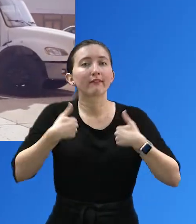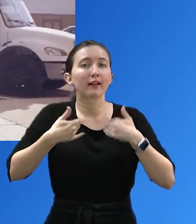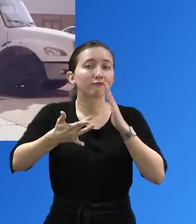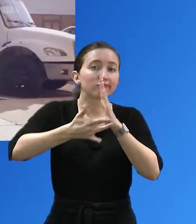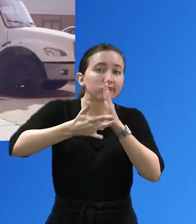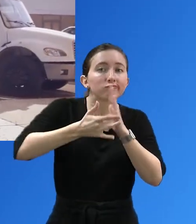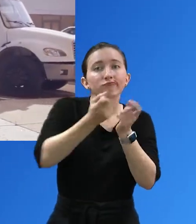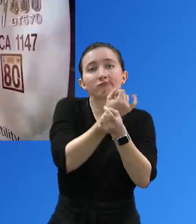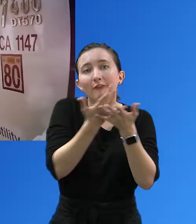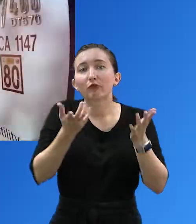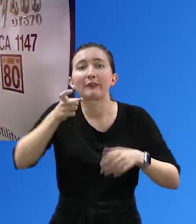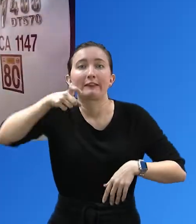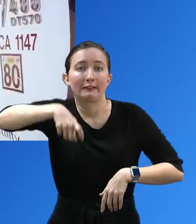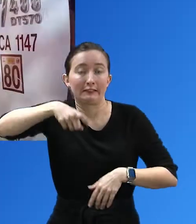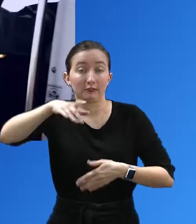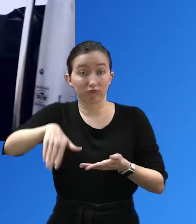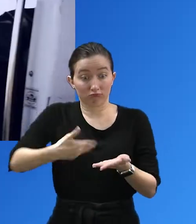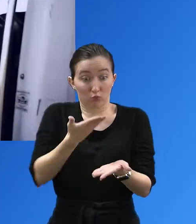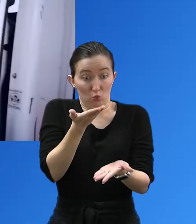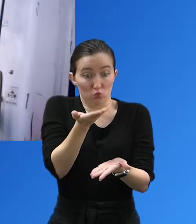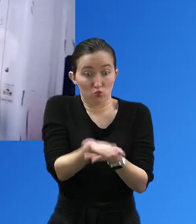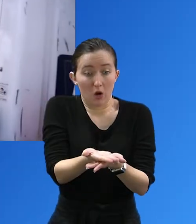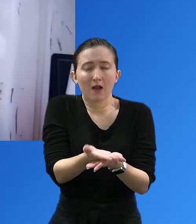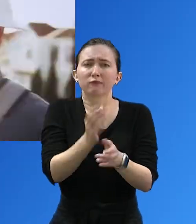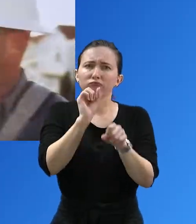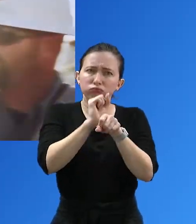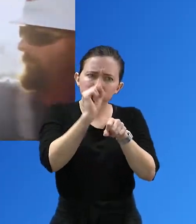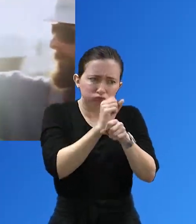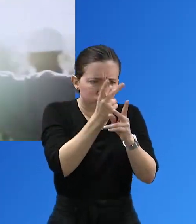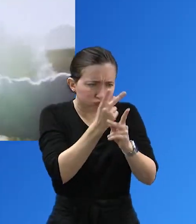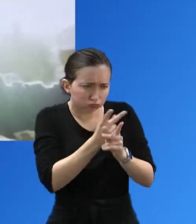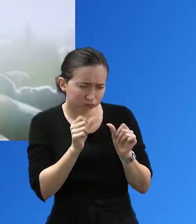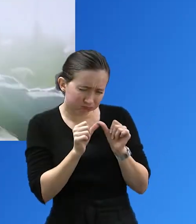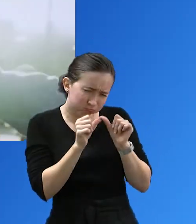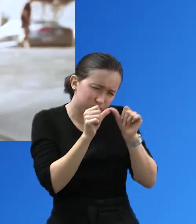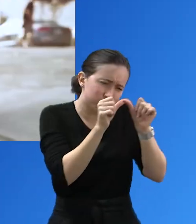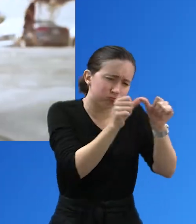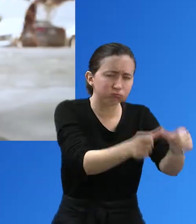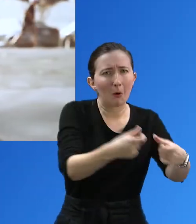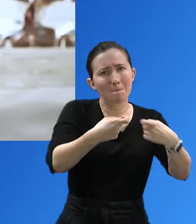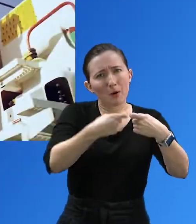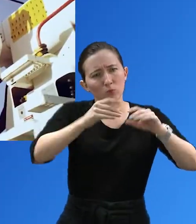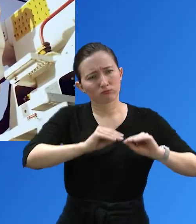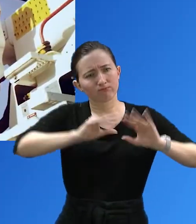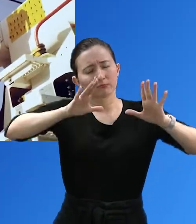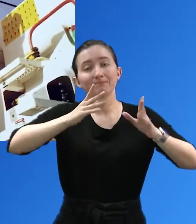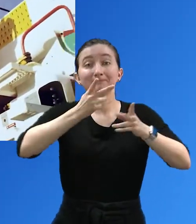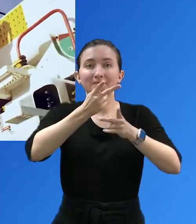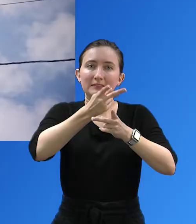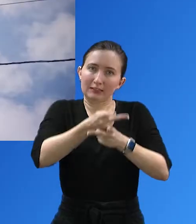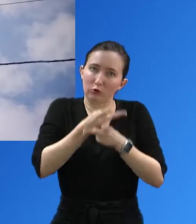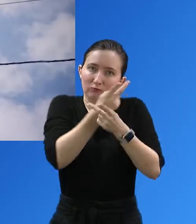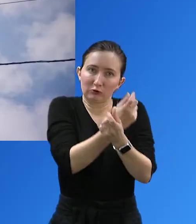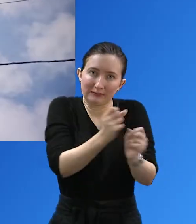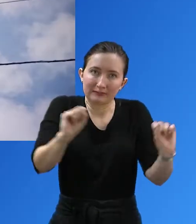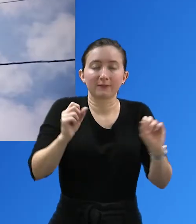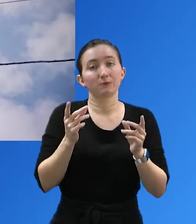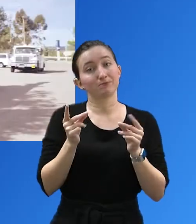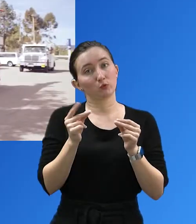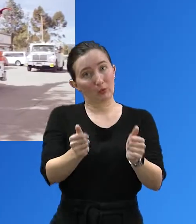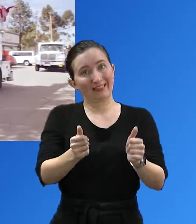vehicles needed. When the crew arrives on the scene, they work around the clock to restore power as safely and quickly as possible.